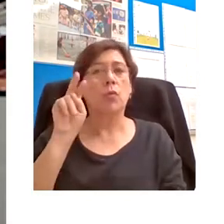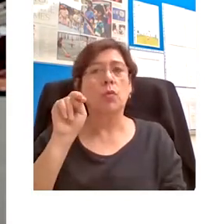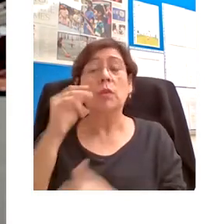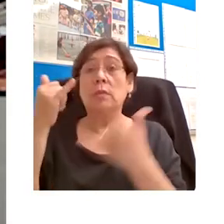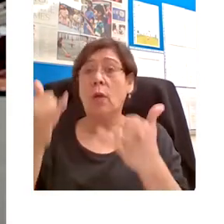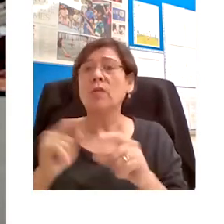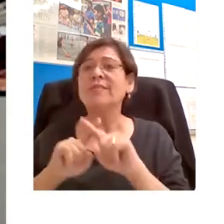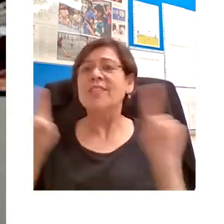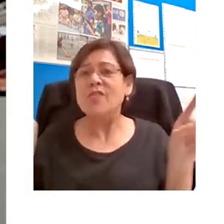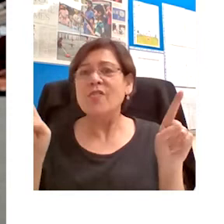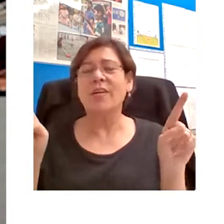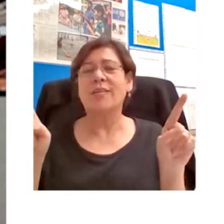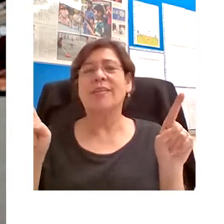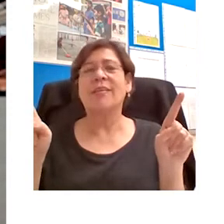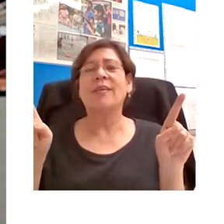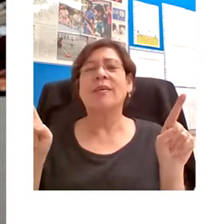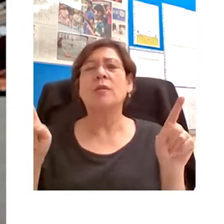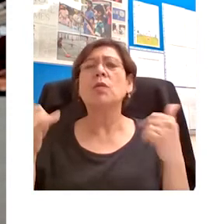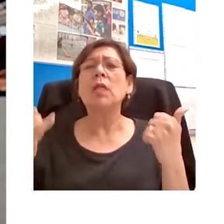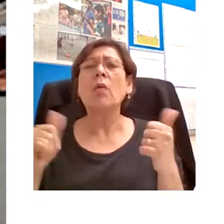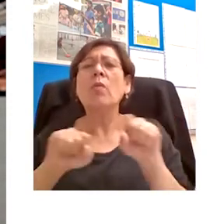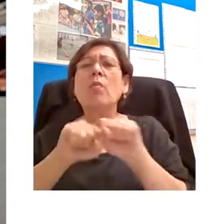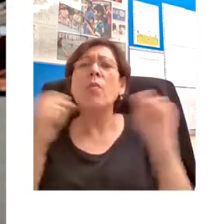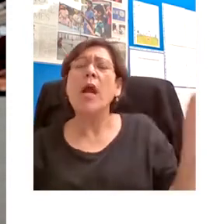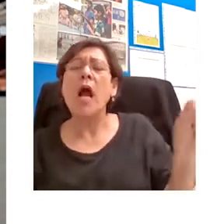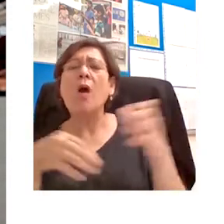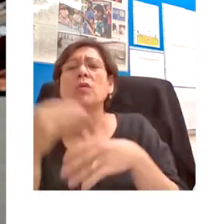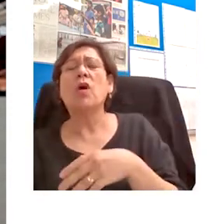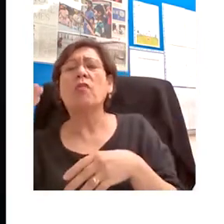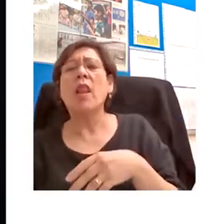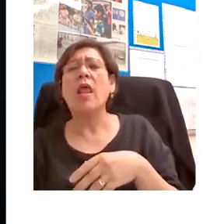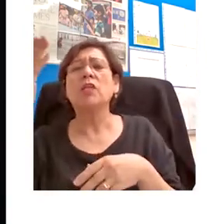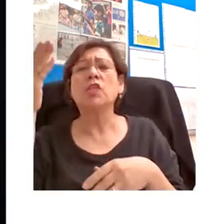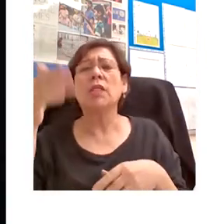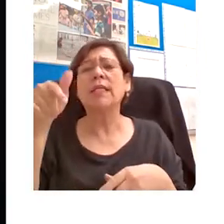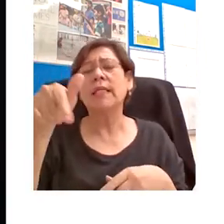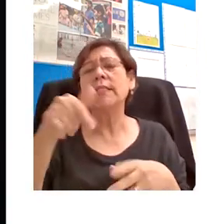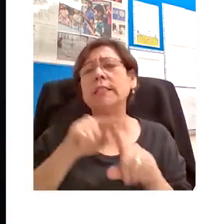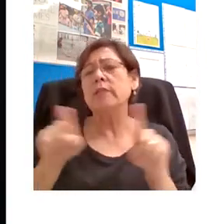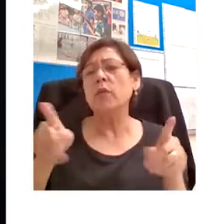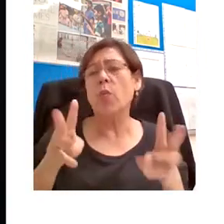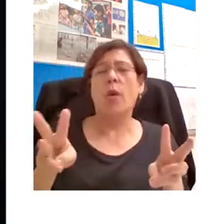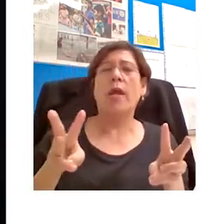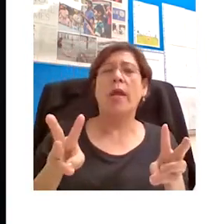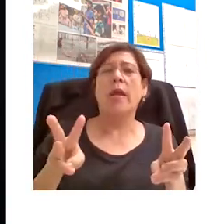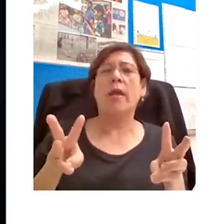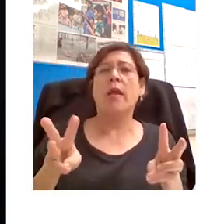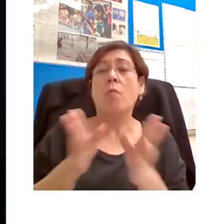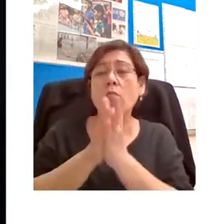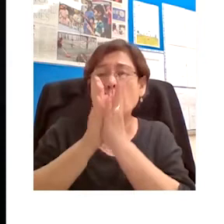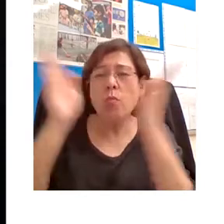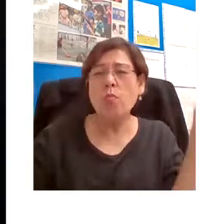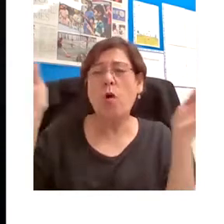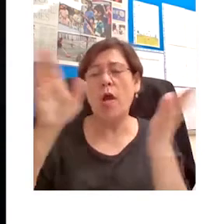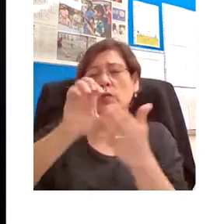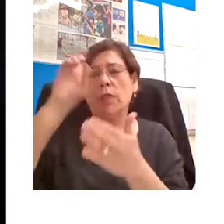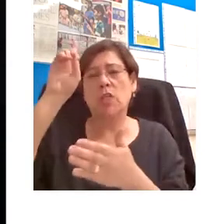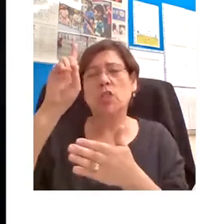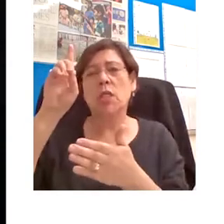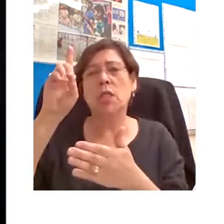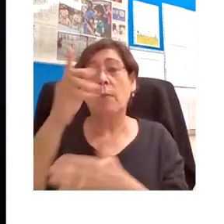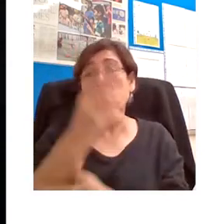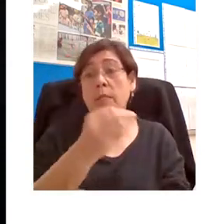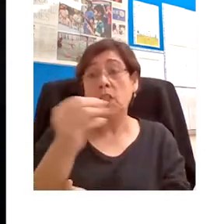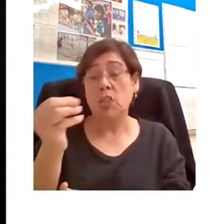happens if we break out of the lecture, in the strict sense of the term, in the broader educational tradition in which material is